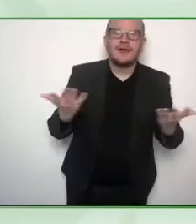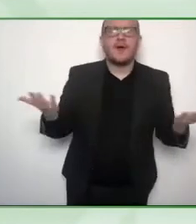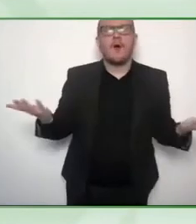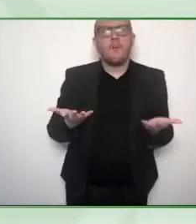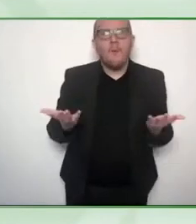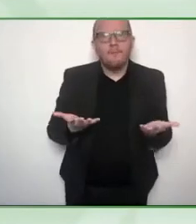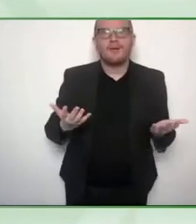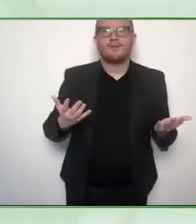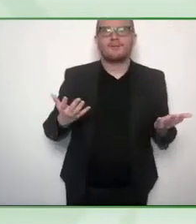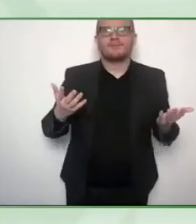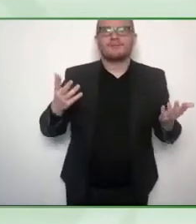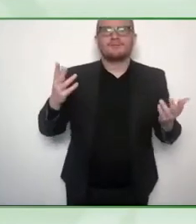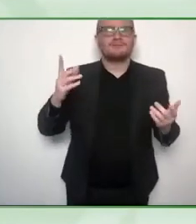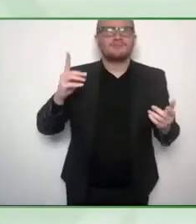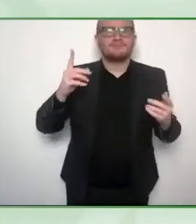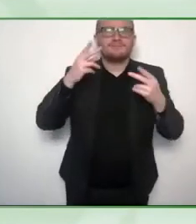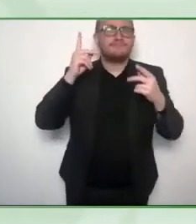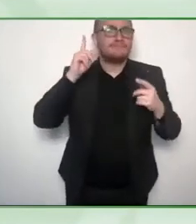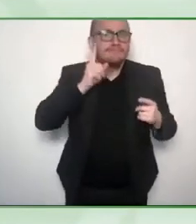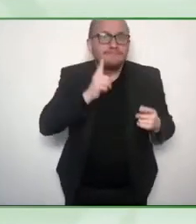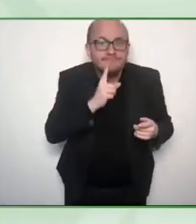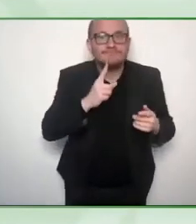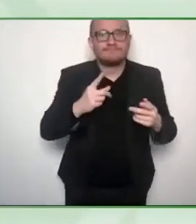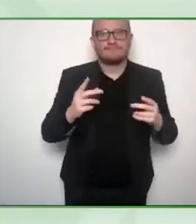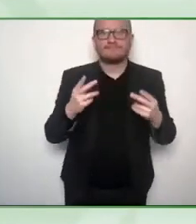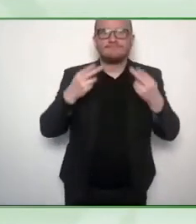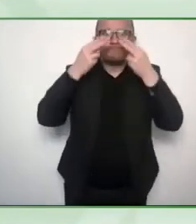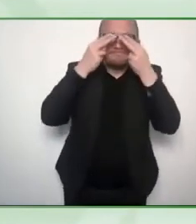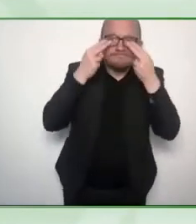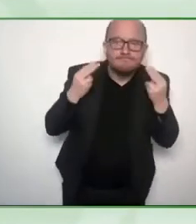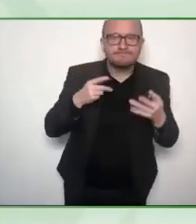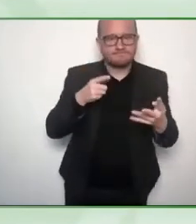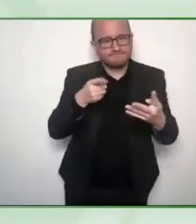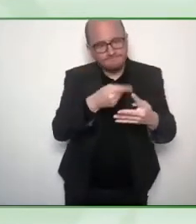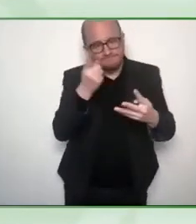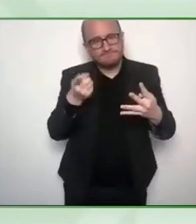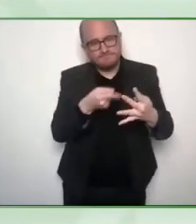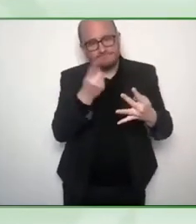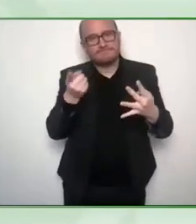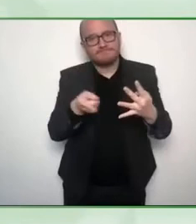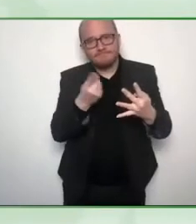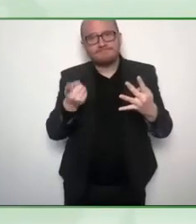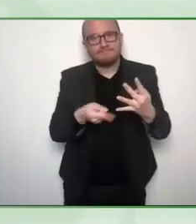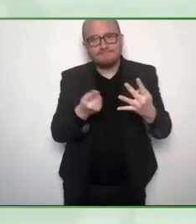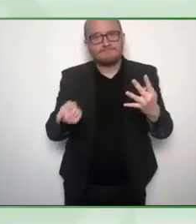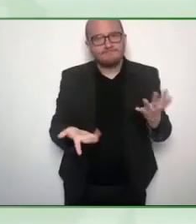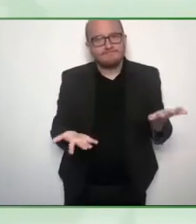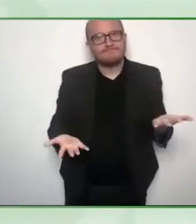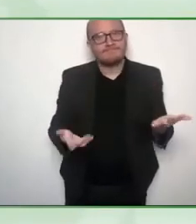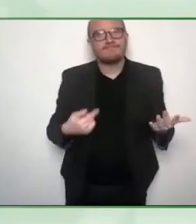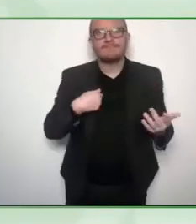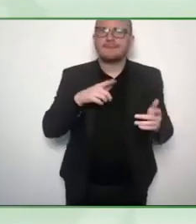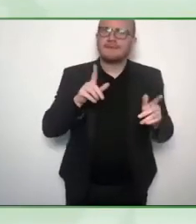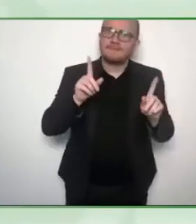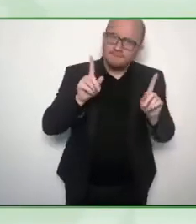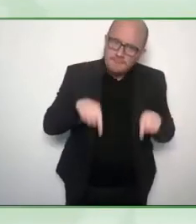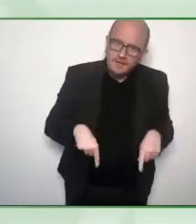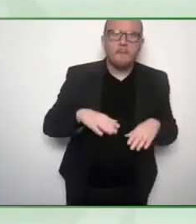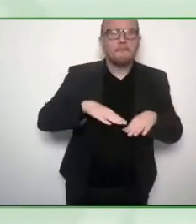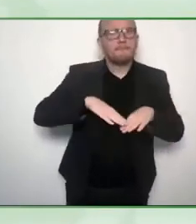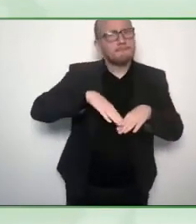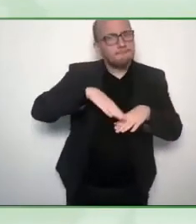The perception is access is just a ramp and we need to like, that is where the